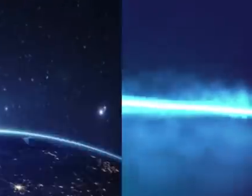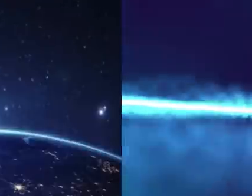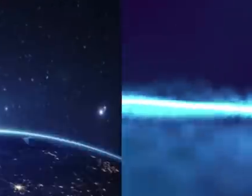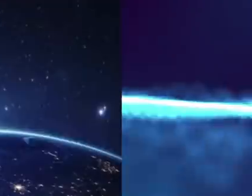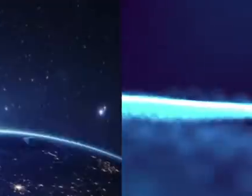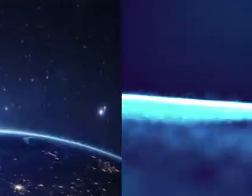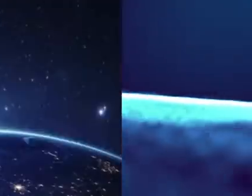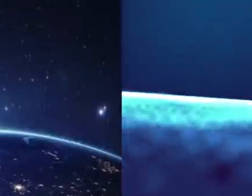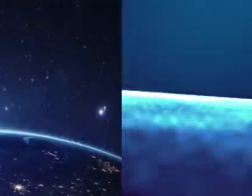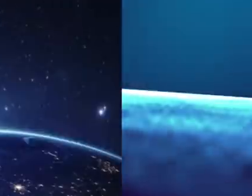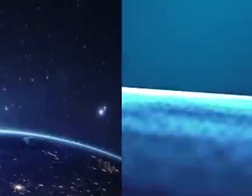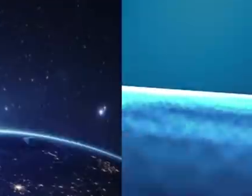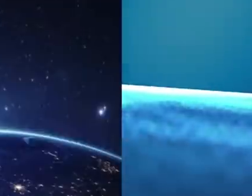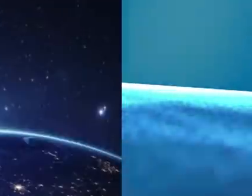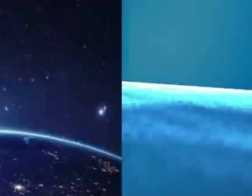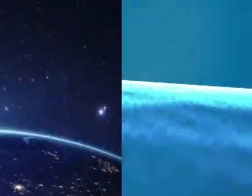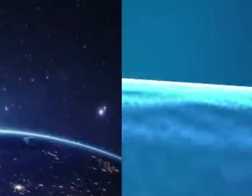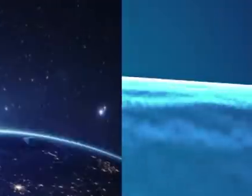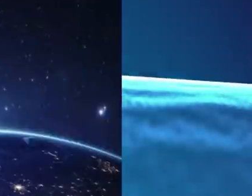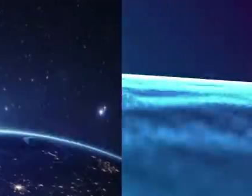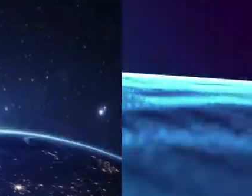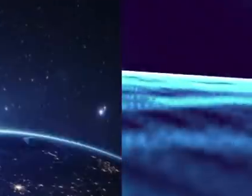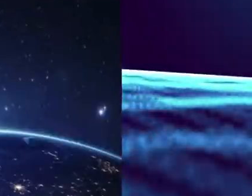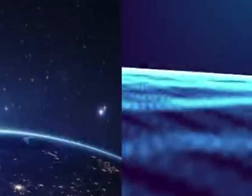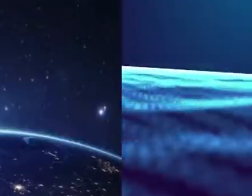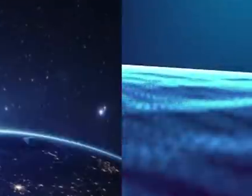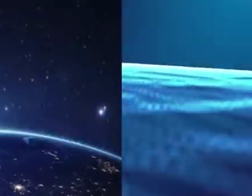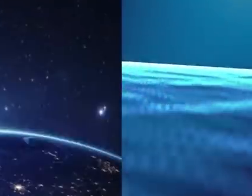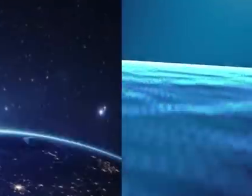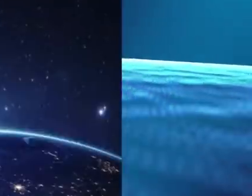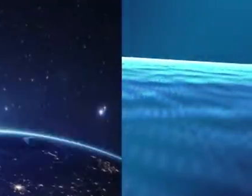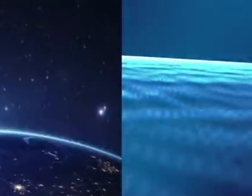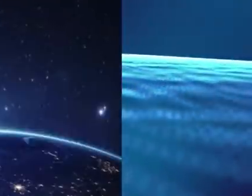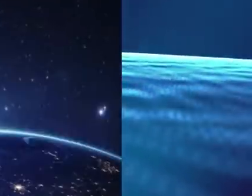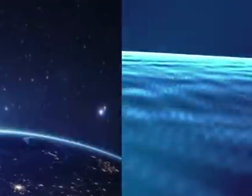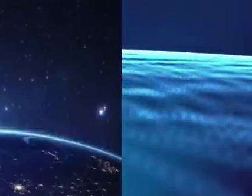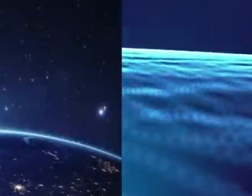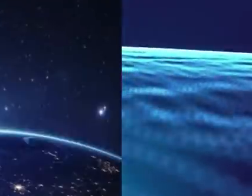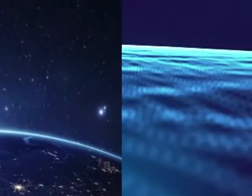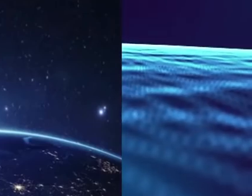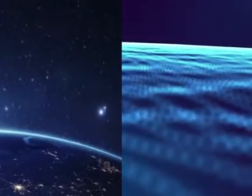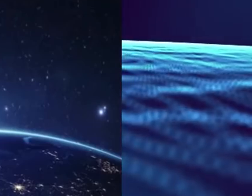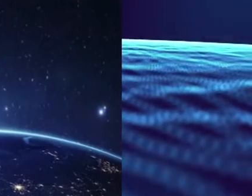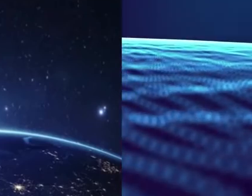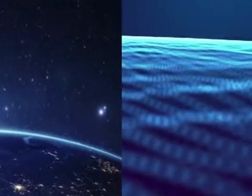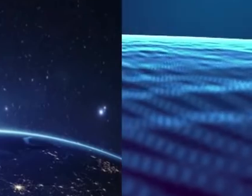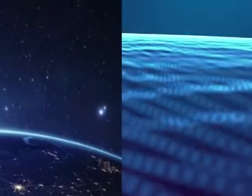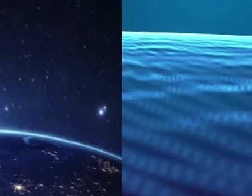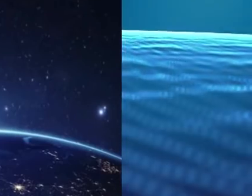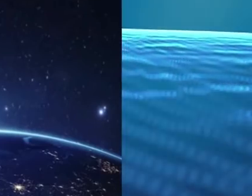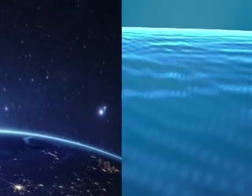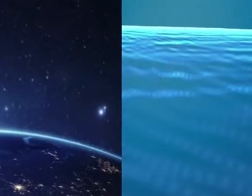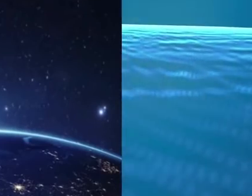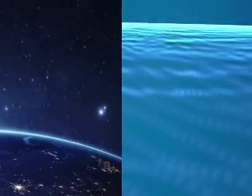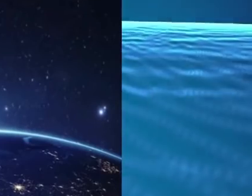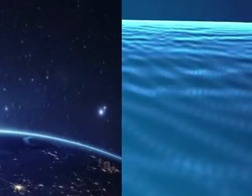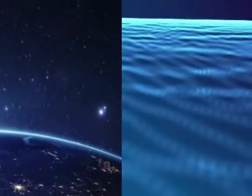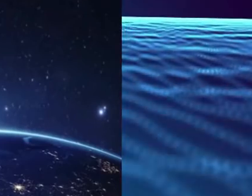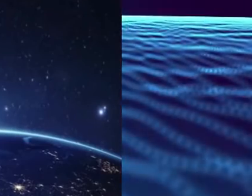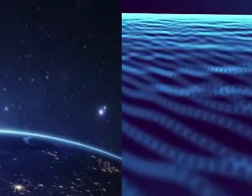possibly have COVID? If that question enters your thought, then I want to say to you, please go out and know your status.